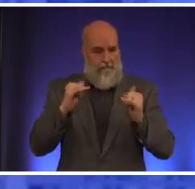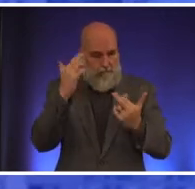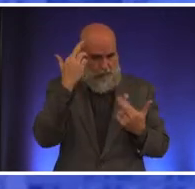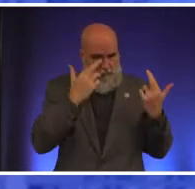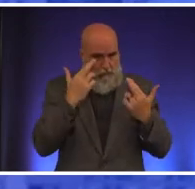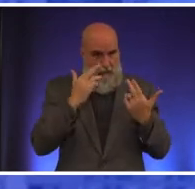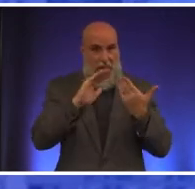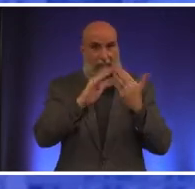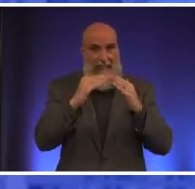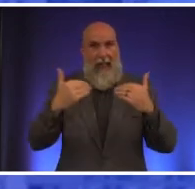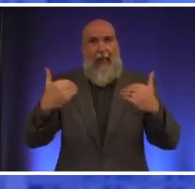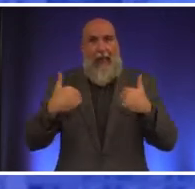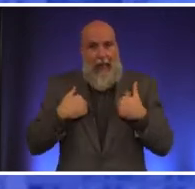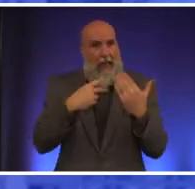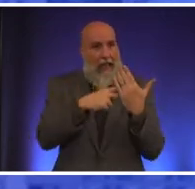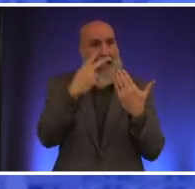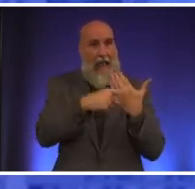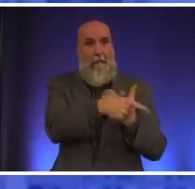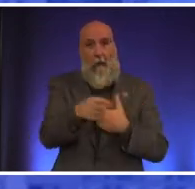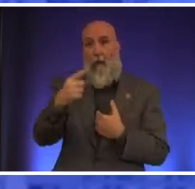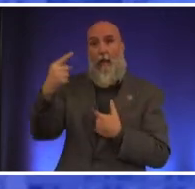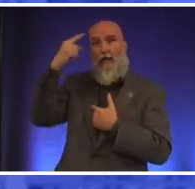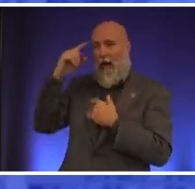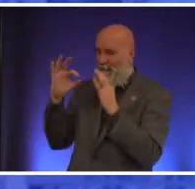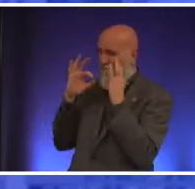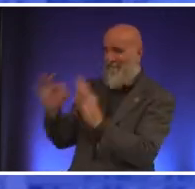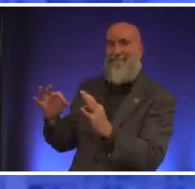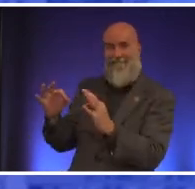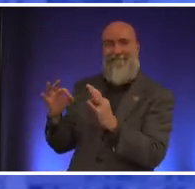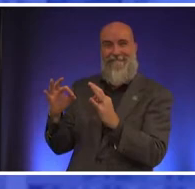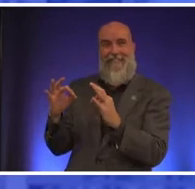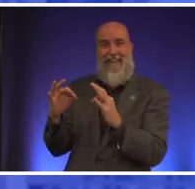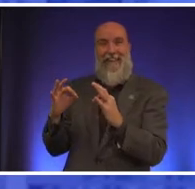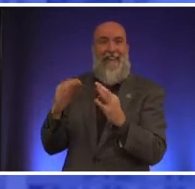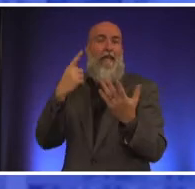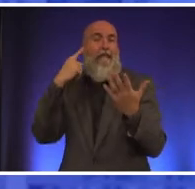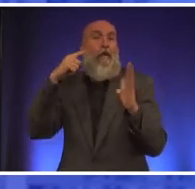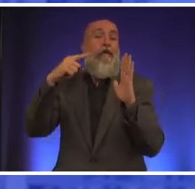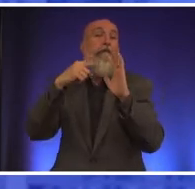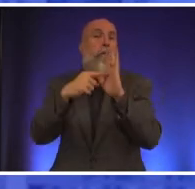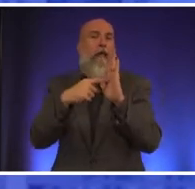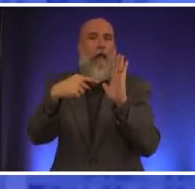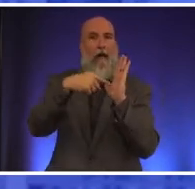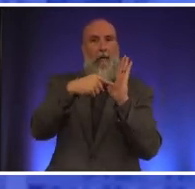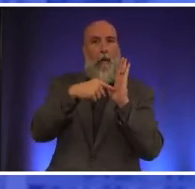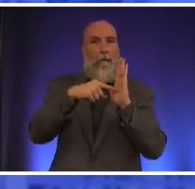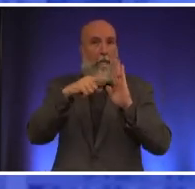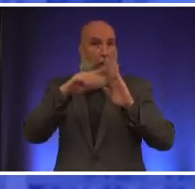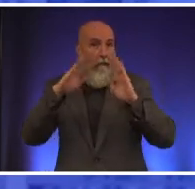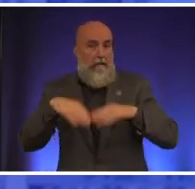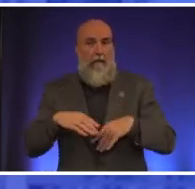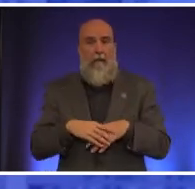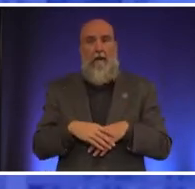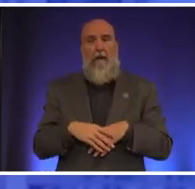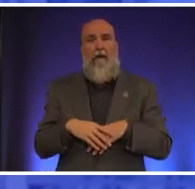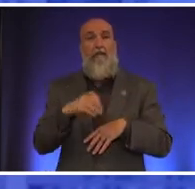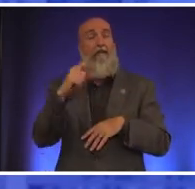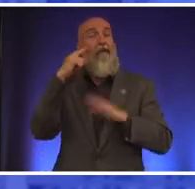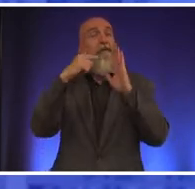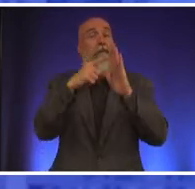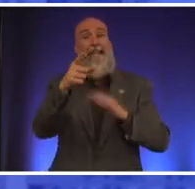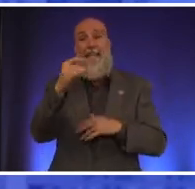programs and thought we were doing good things affordability unlocked as an example of it so it would say to someone if you're going to build a